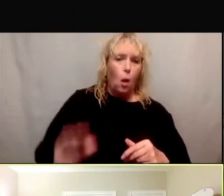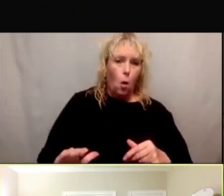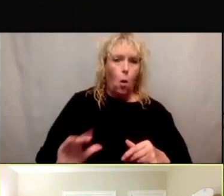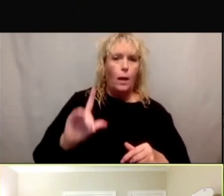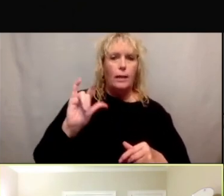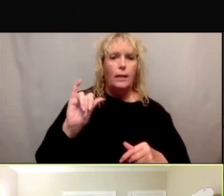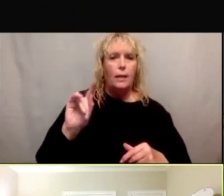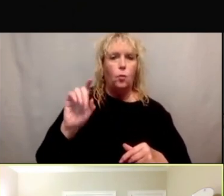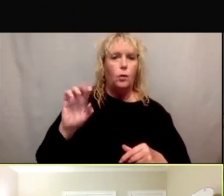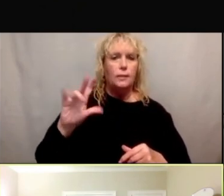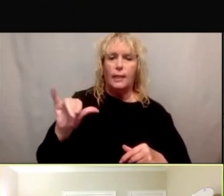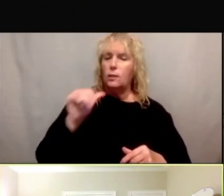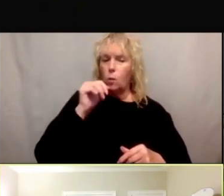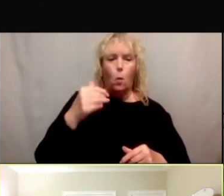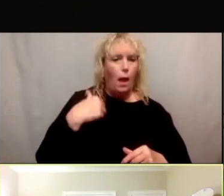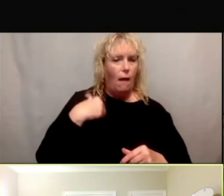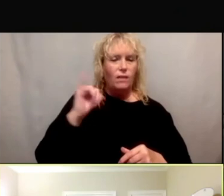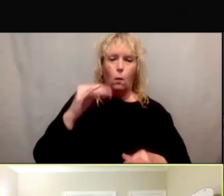the awareness.